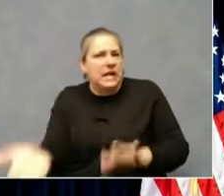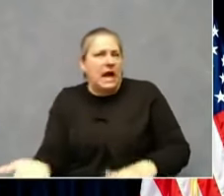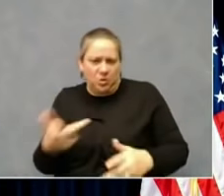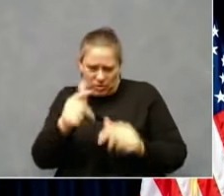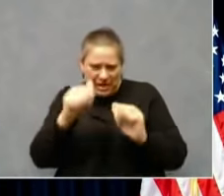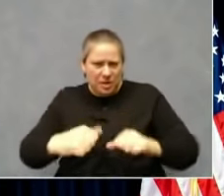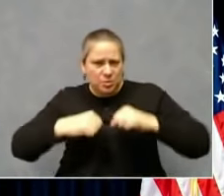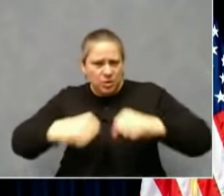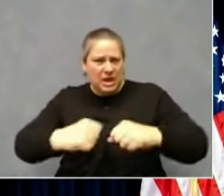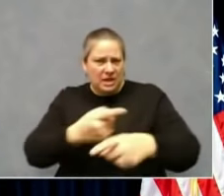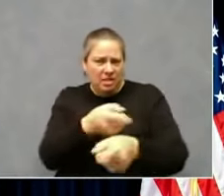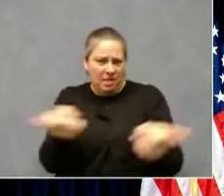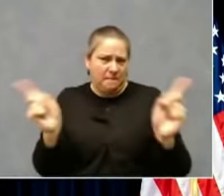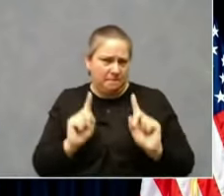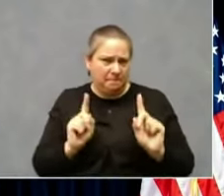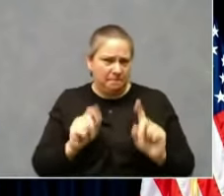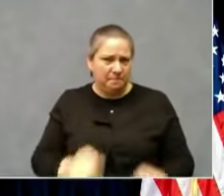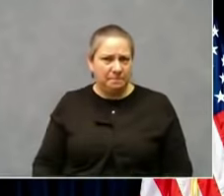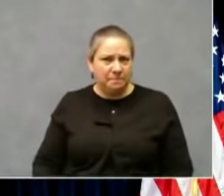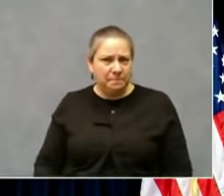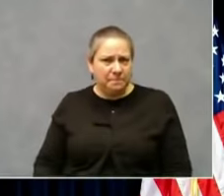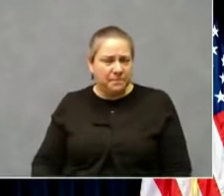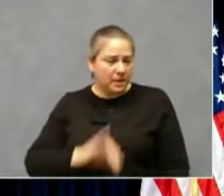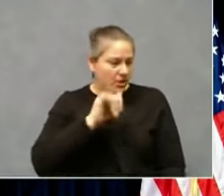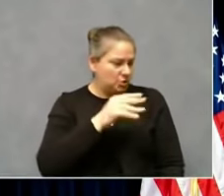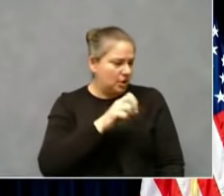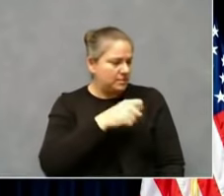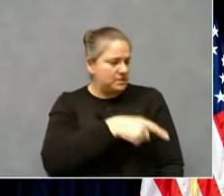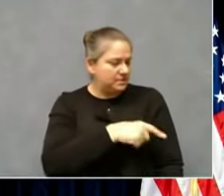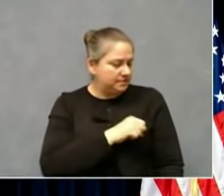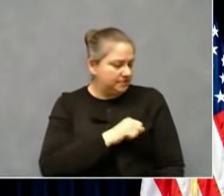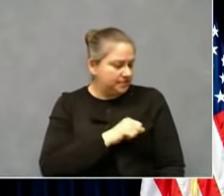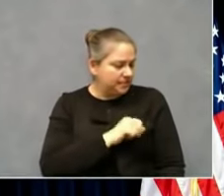James Pilcher from WKRC Local 12.